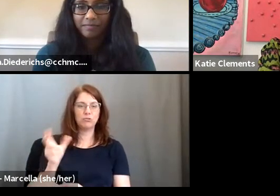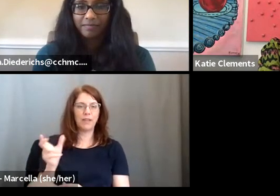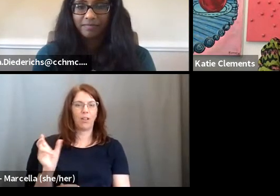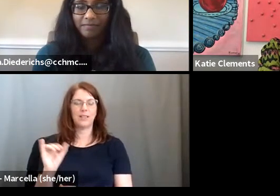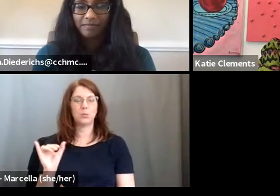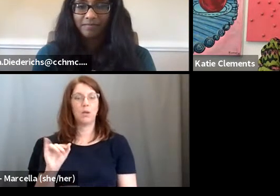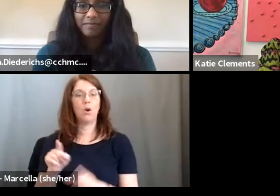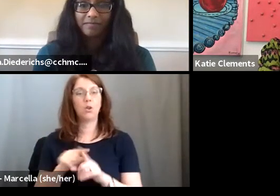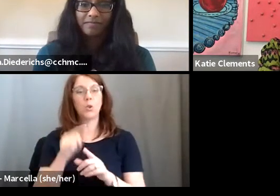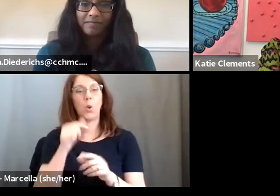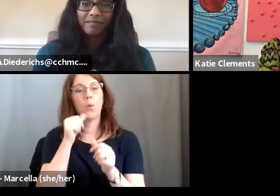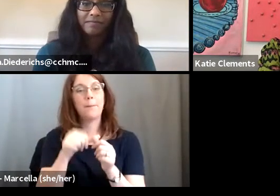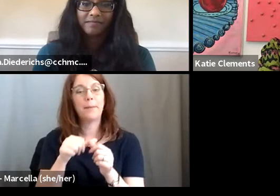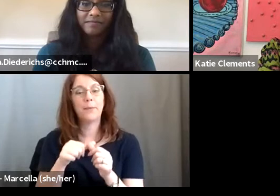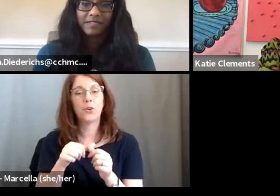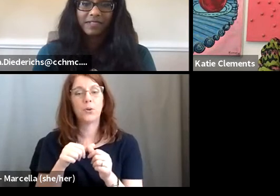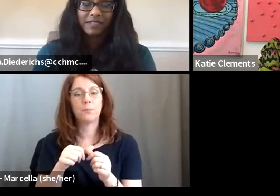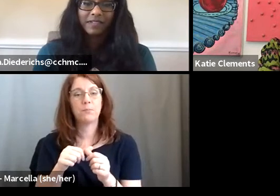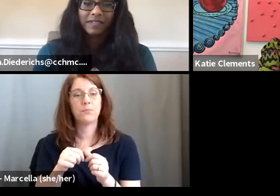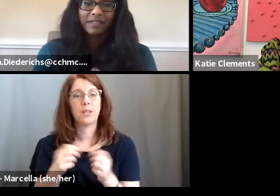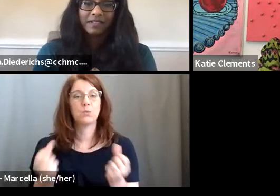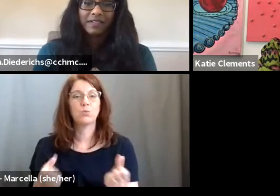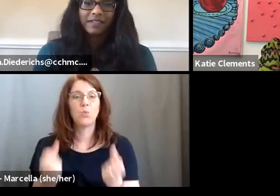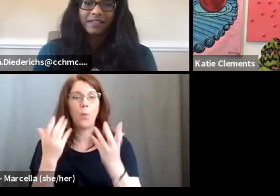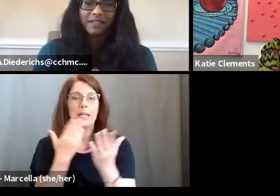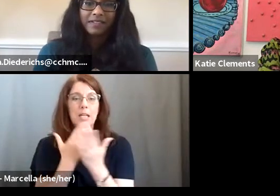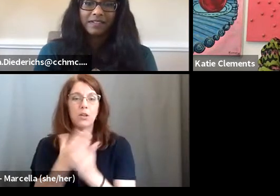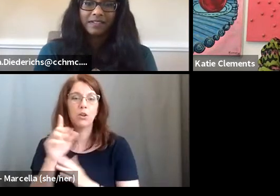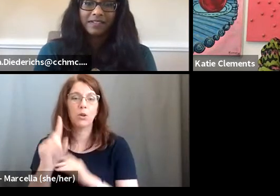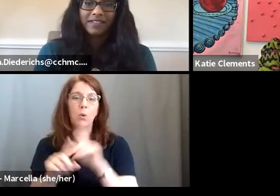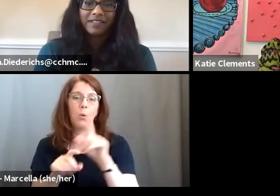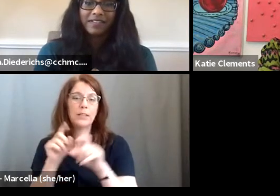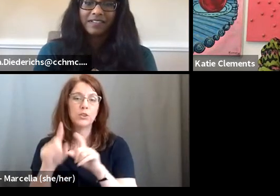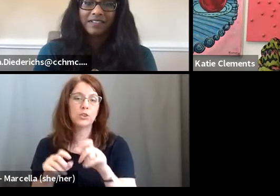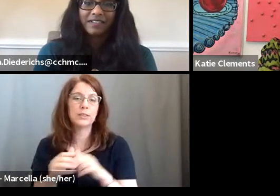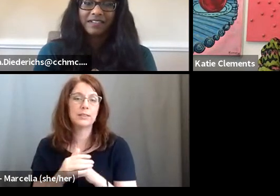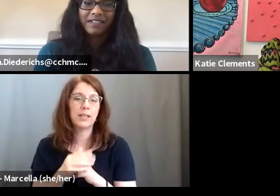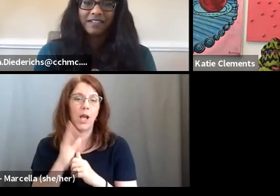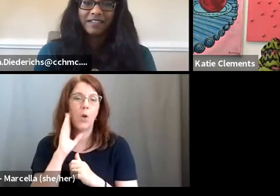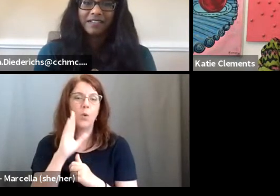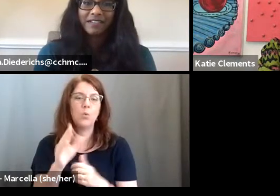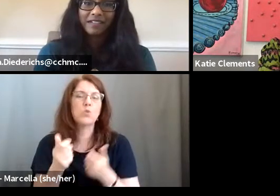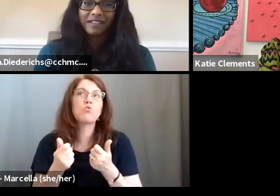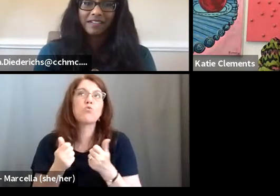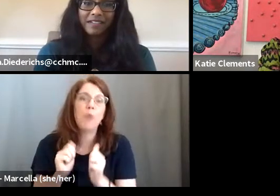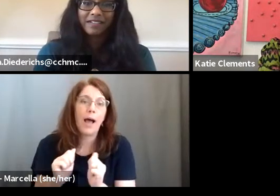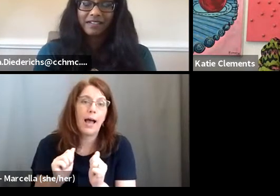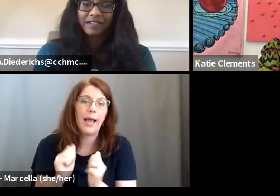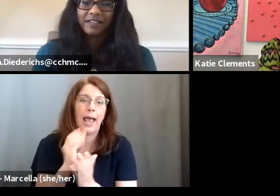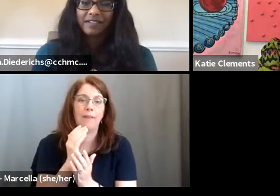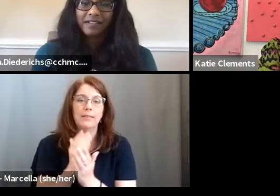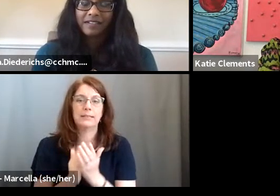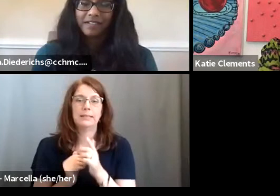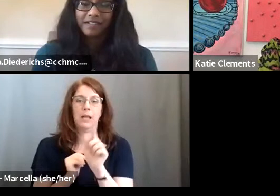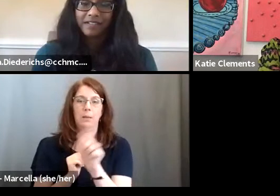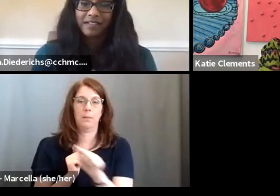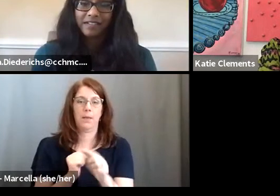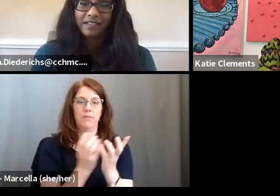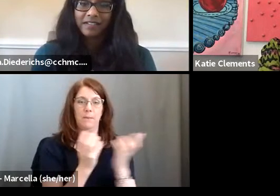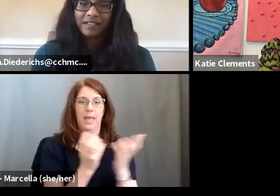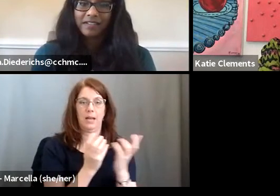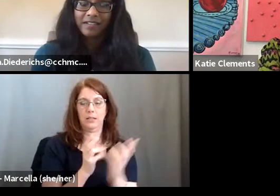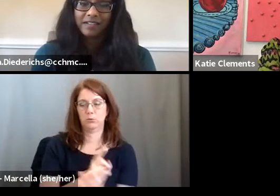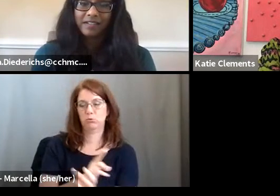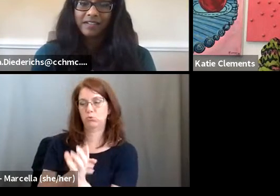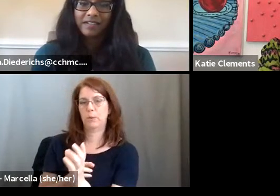and a reminder too, that, uh, there were so many good questions that we're going to try to have, um, some of the panelists here be able to jump